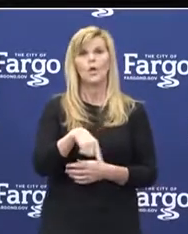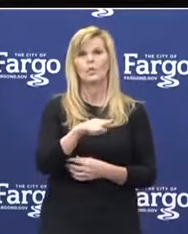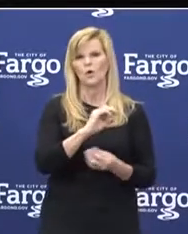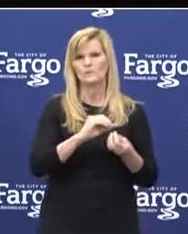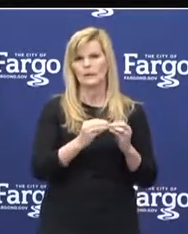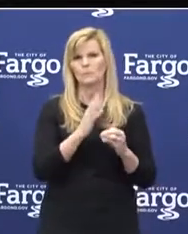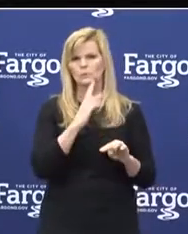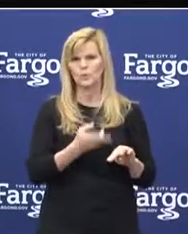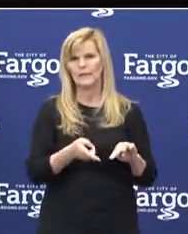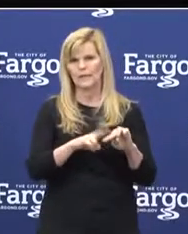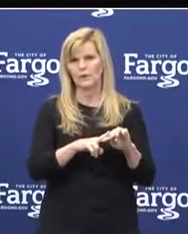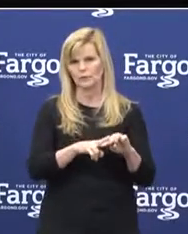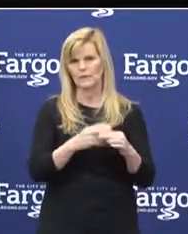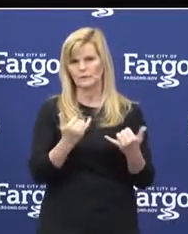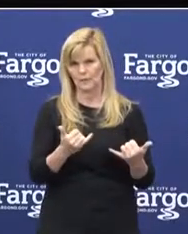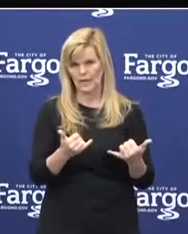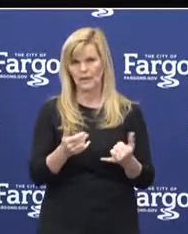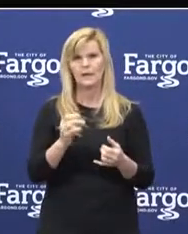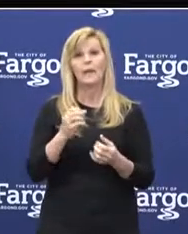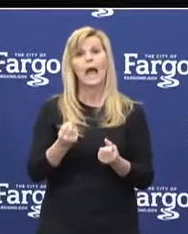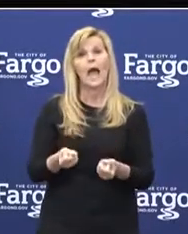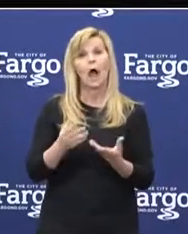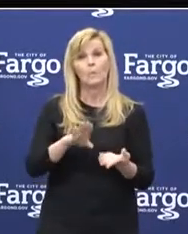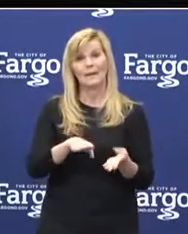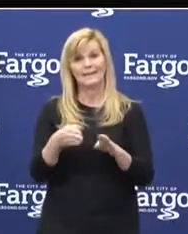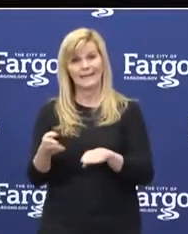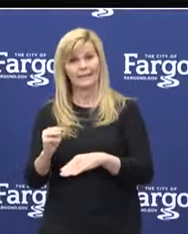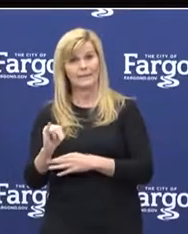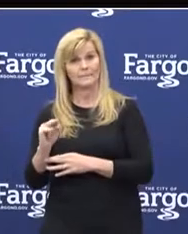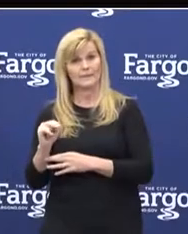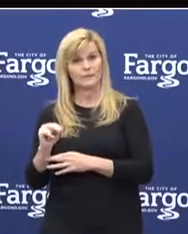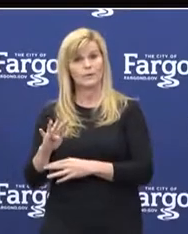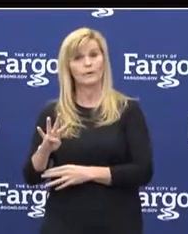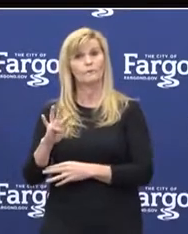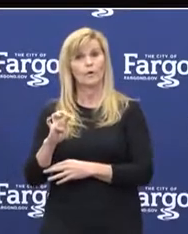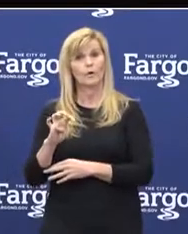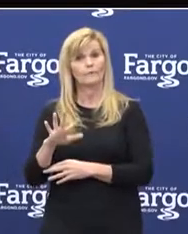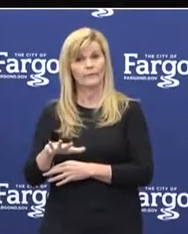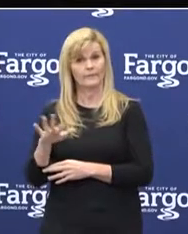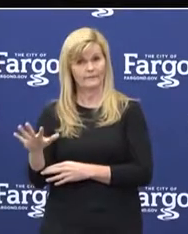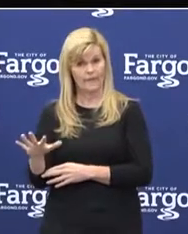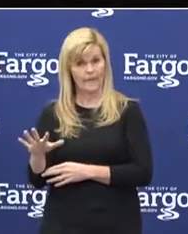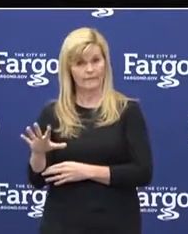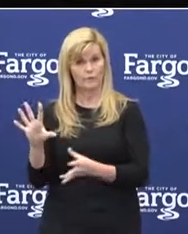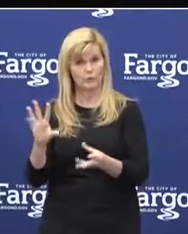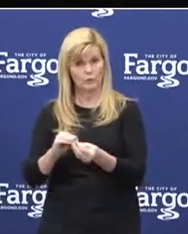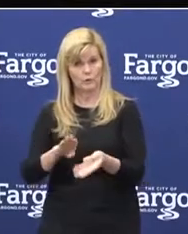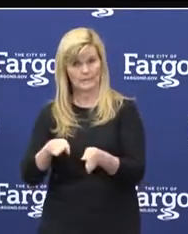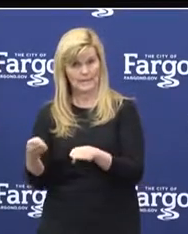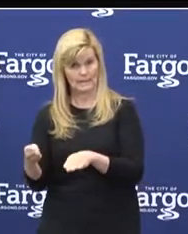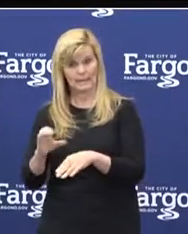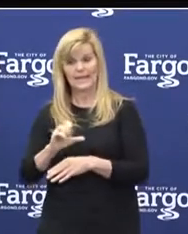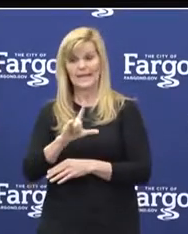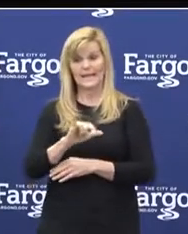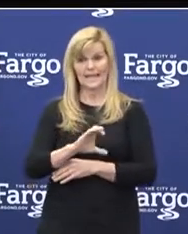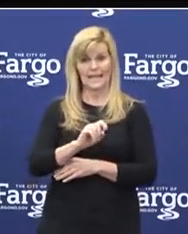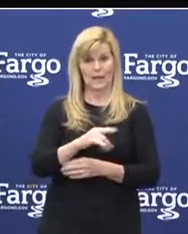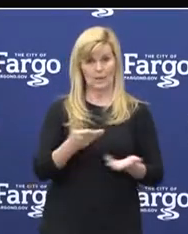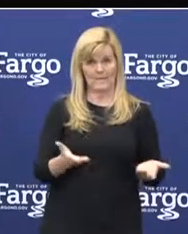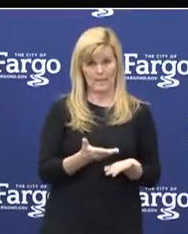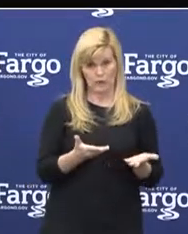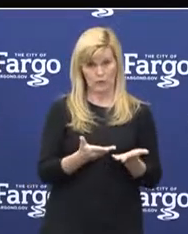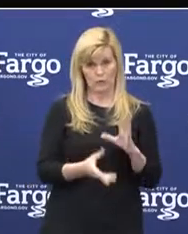increase today. The number of deaths in Minnesota were 455. In Clay County, they were